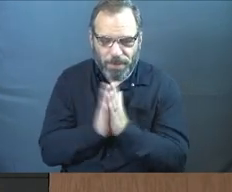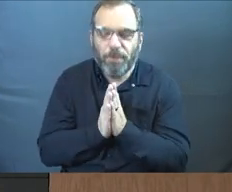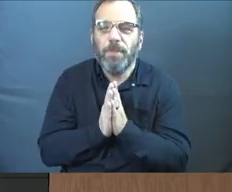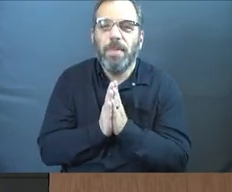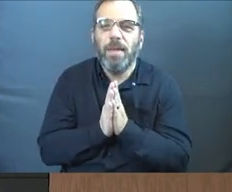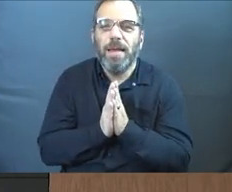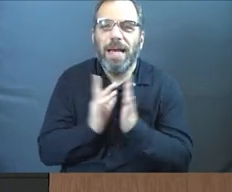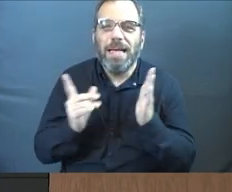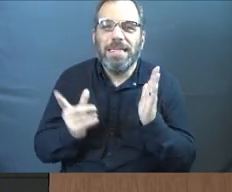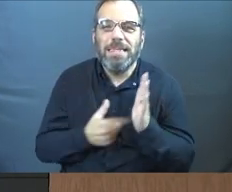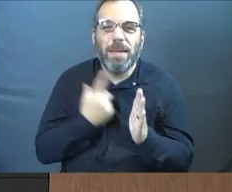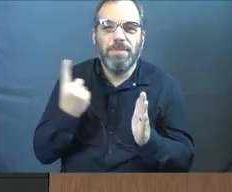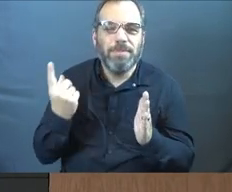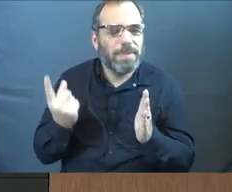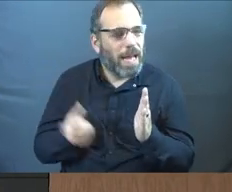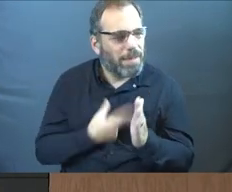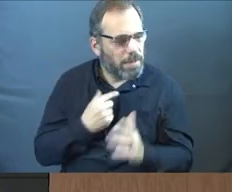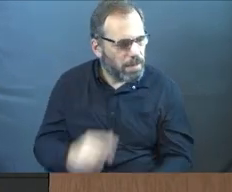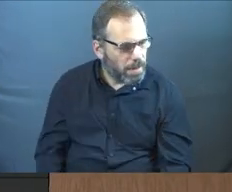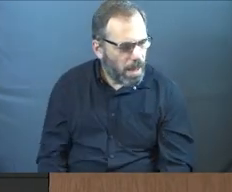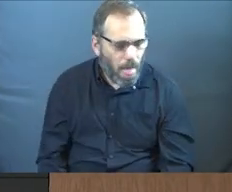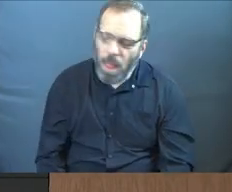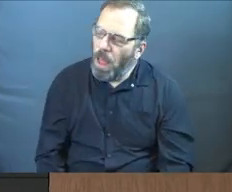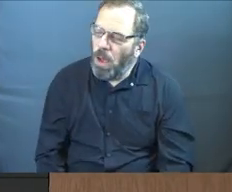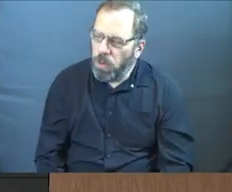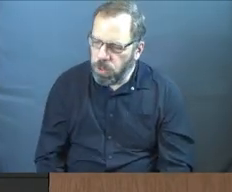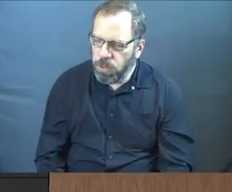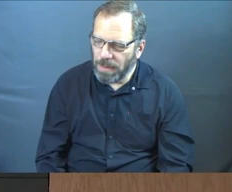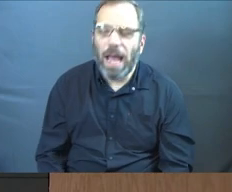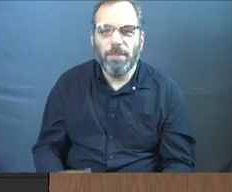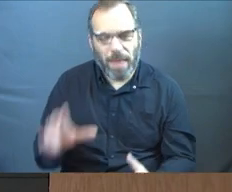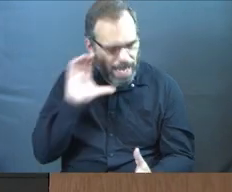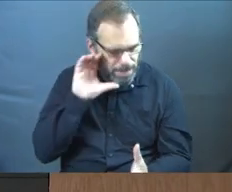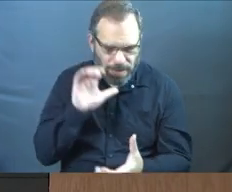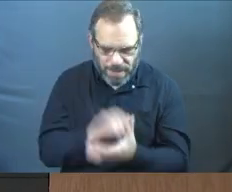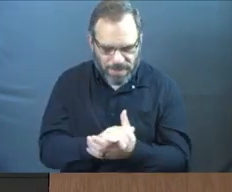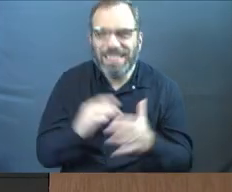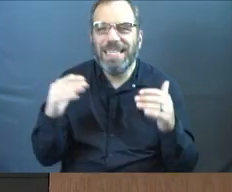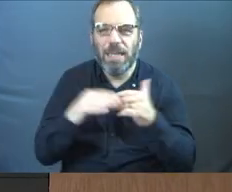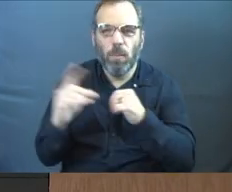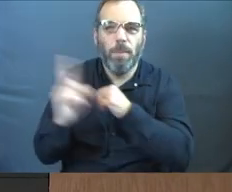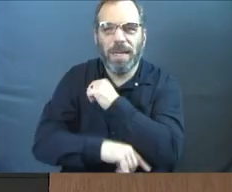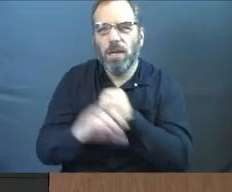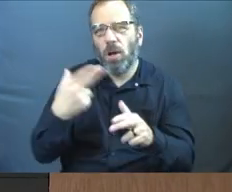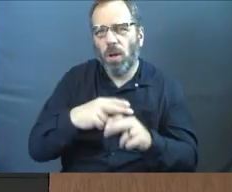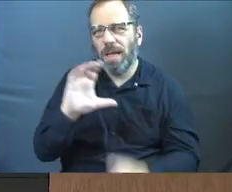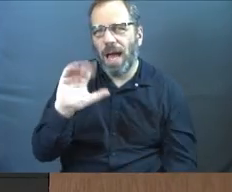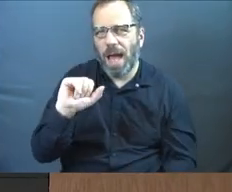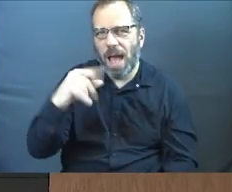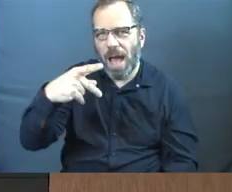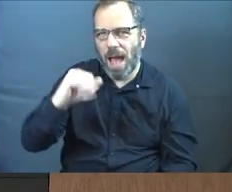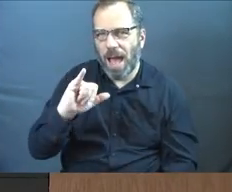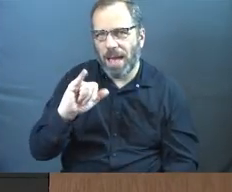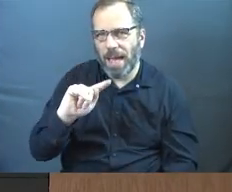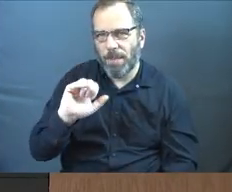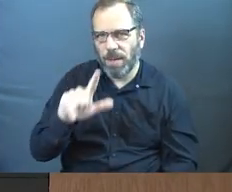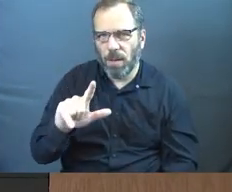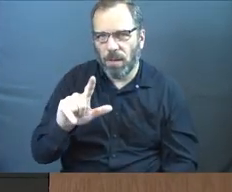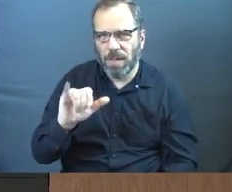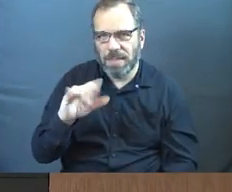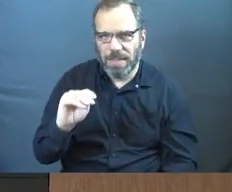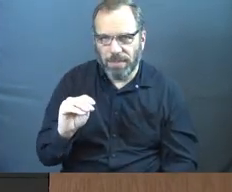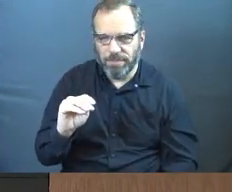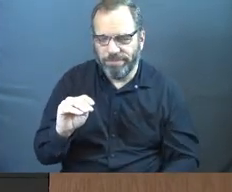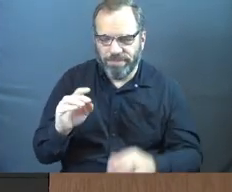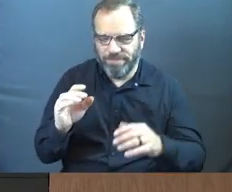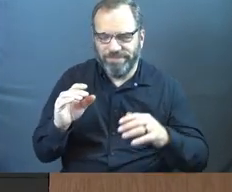Sometimes, and I believe in capitalism. I'll just say that. Sometimes we get so fired up about